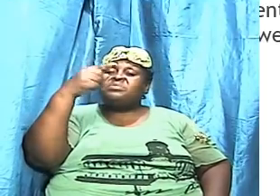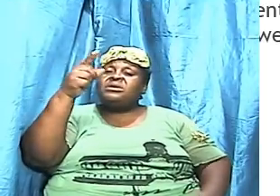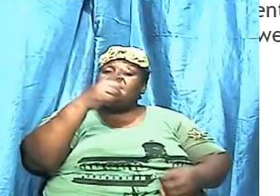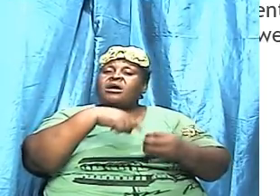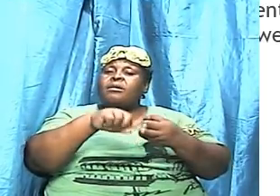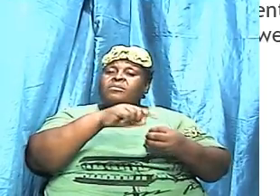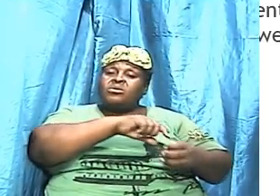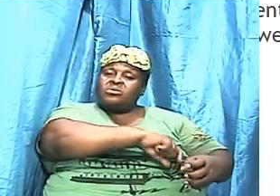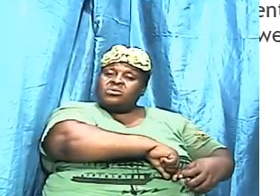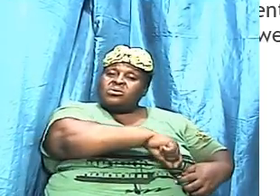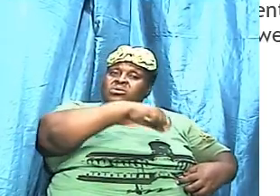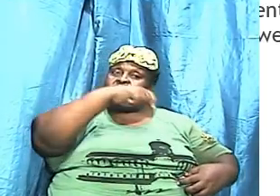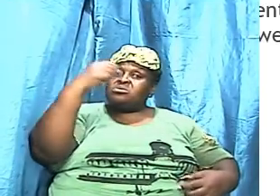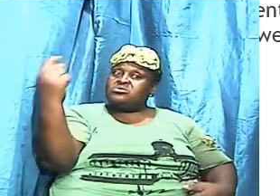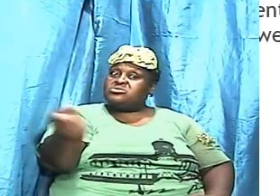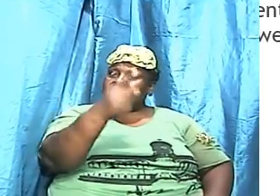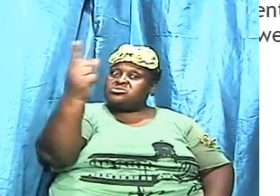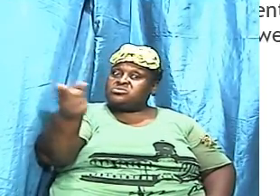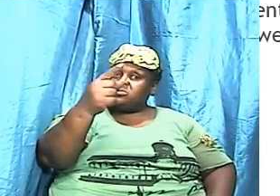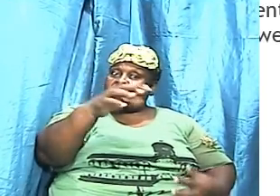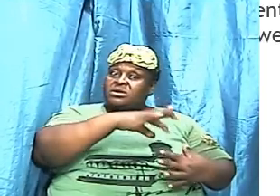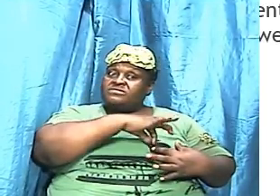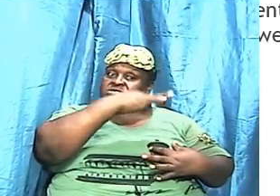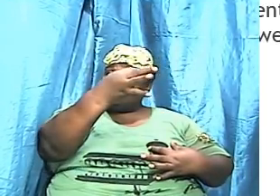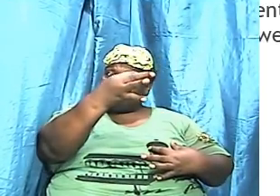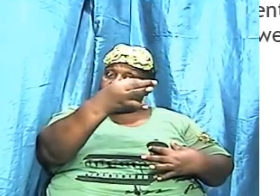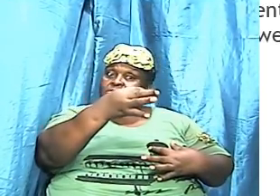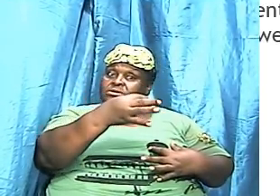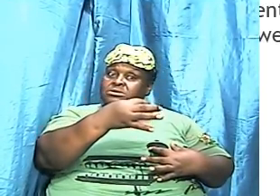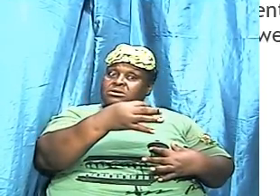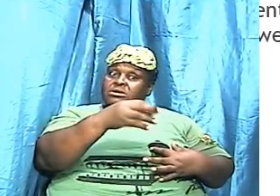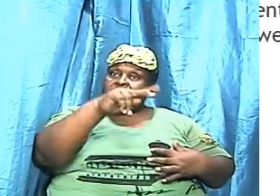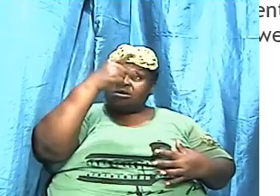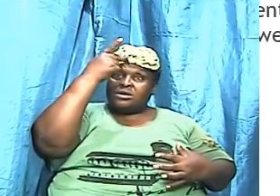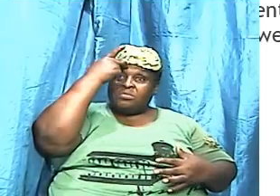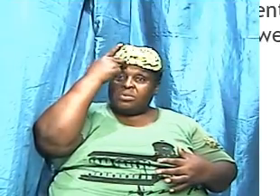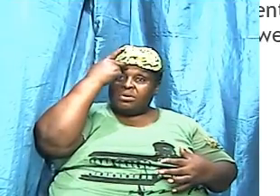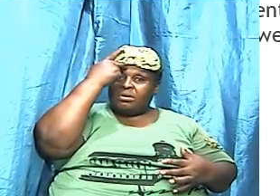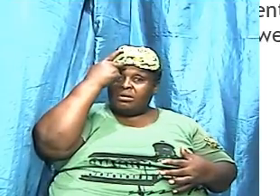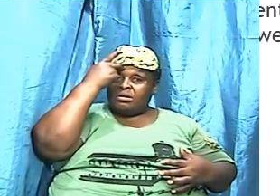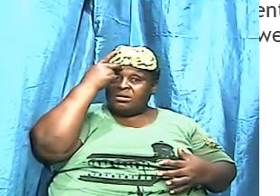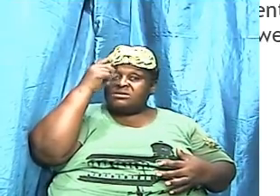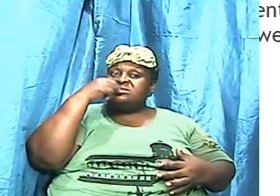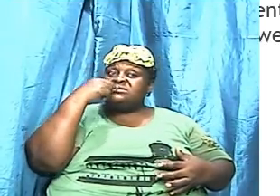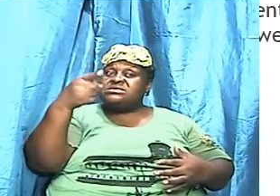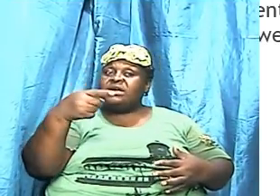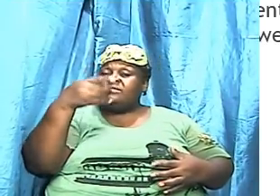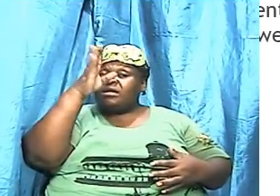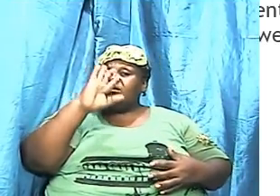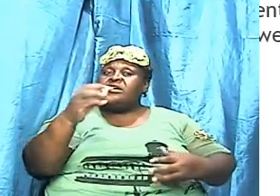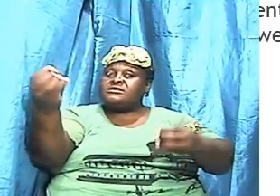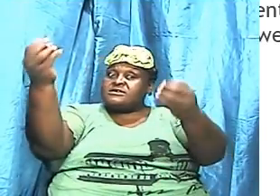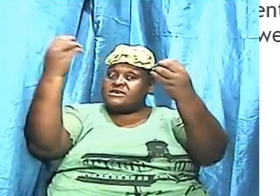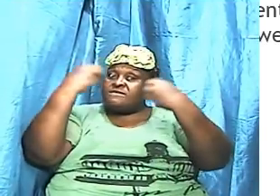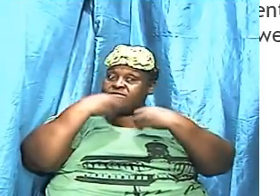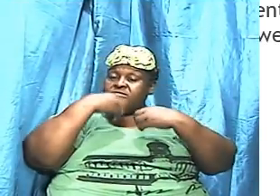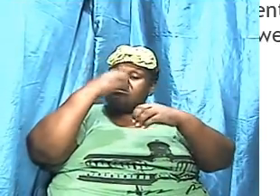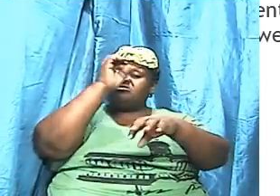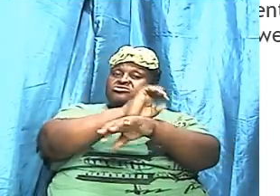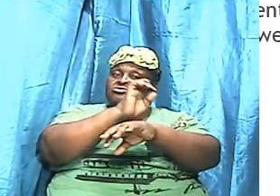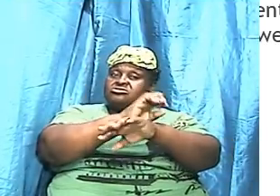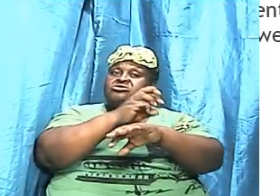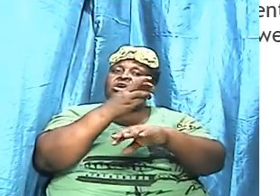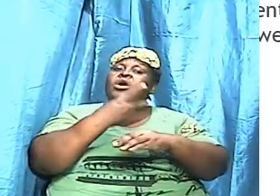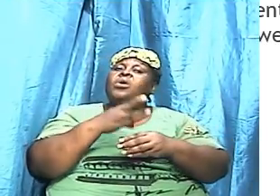was declaring that God has given the church a weapon that is just as